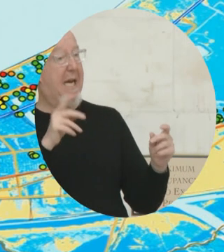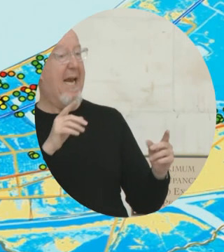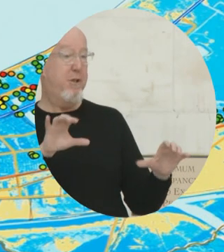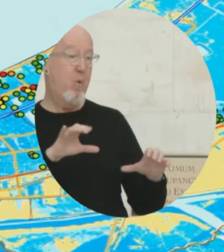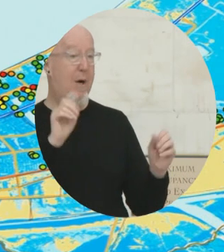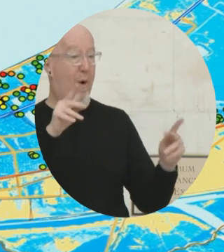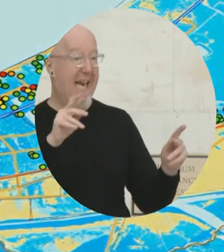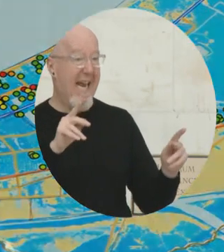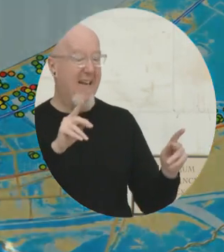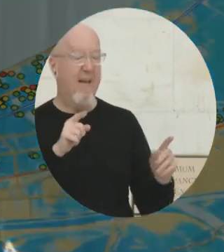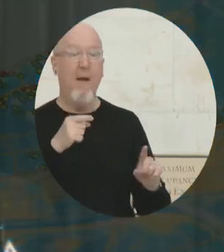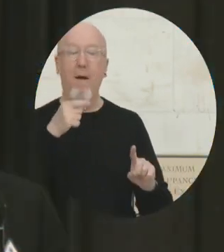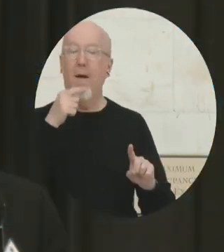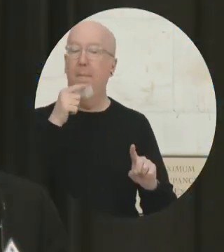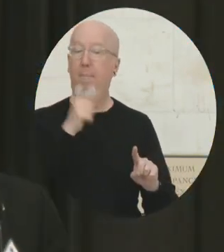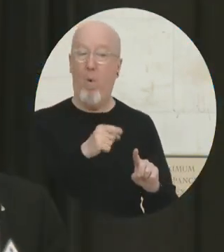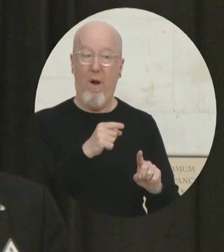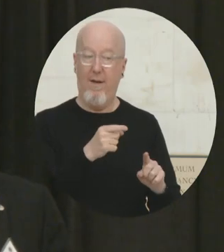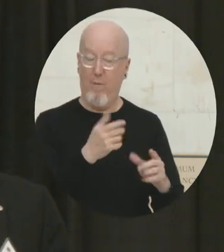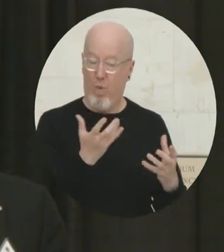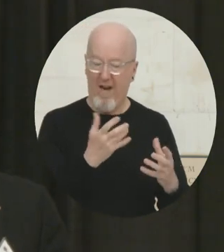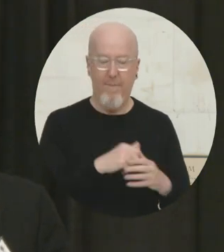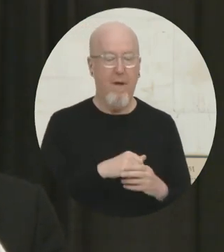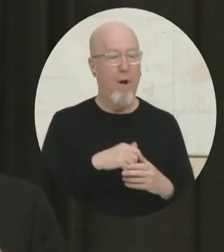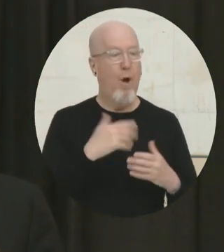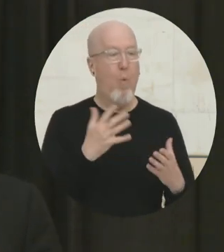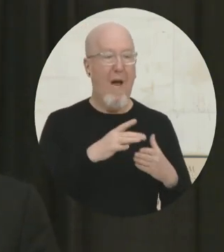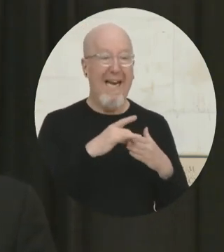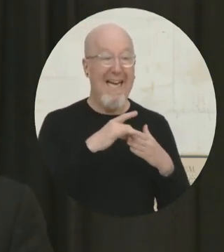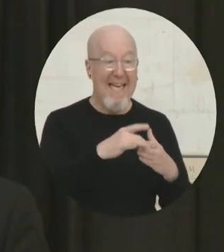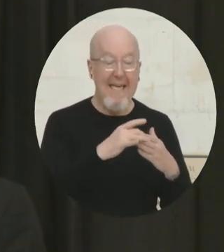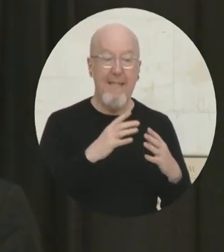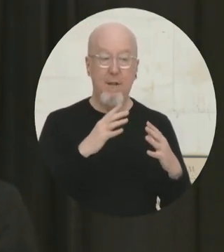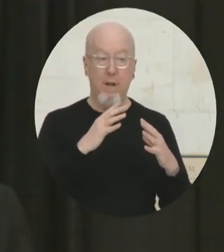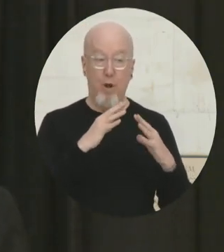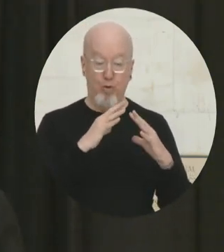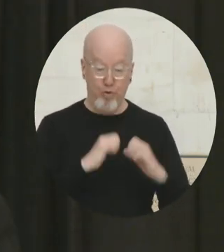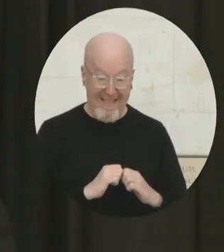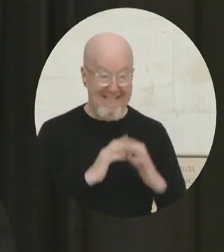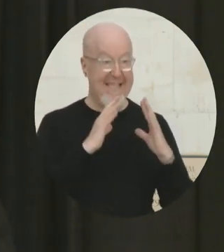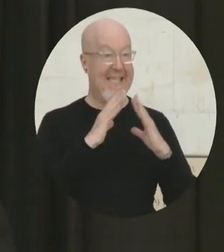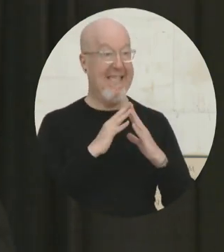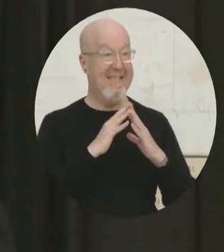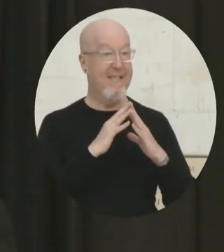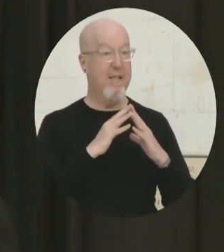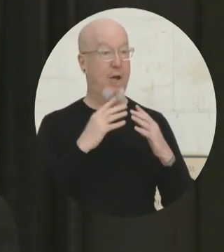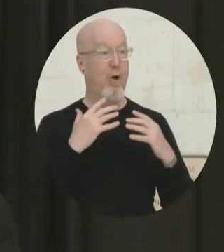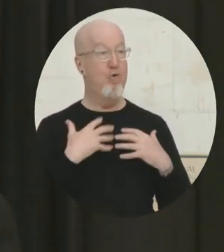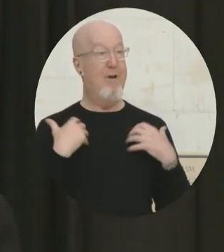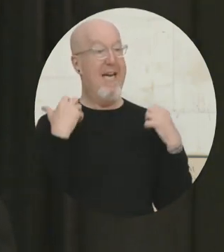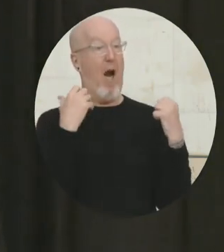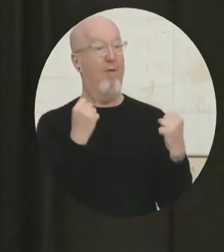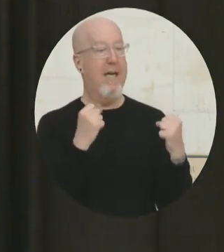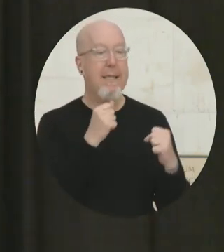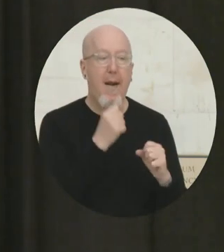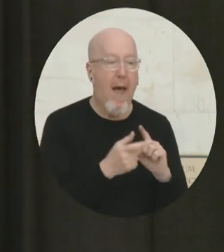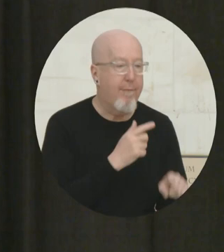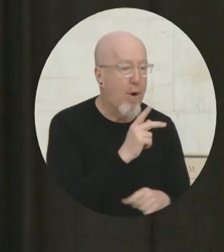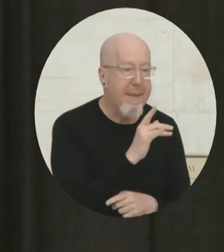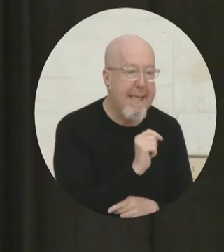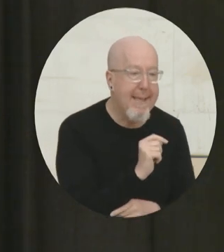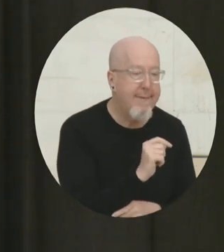then, it's the following idea. That what drives resilience, what drives recovery, isn't going to come from a kit.